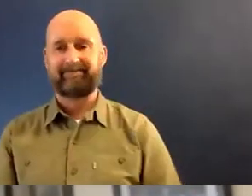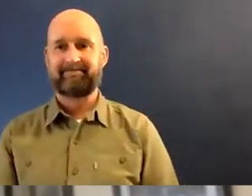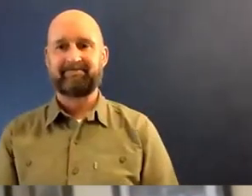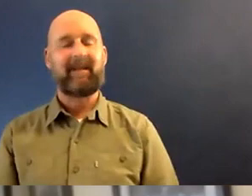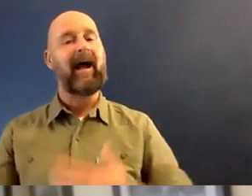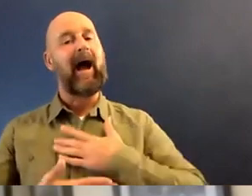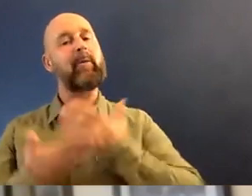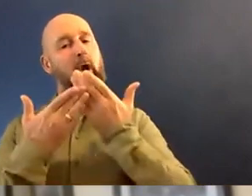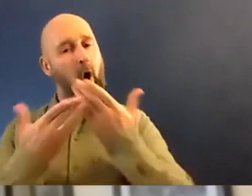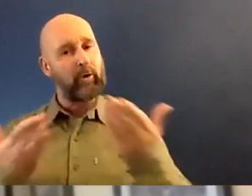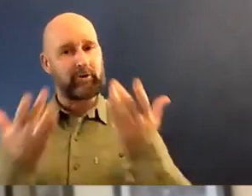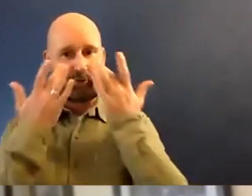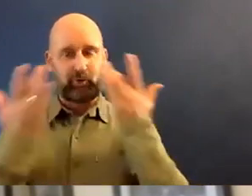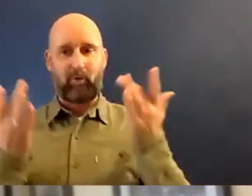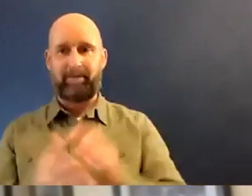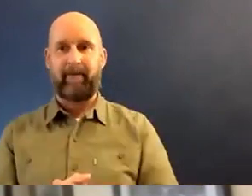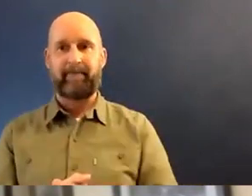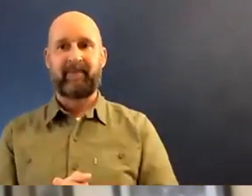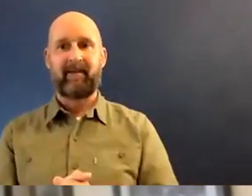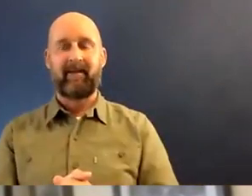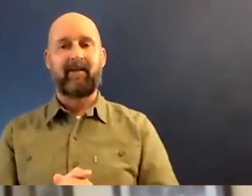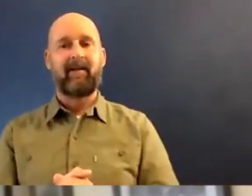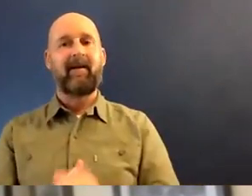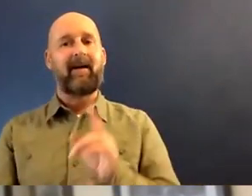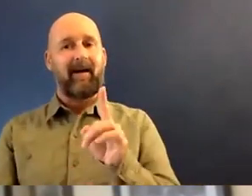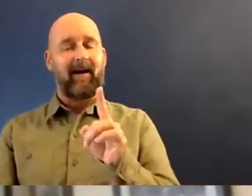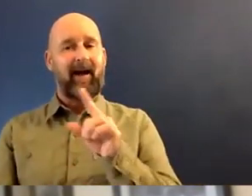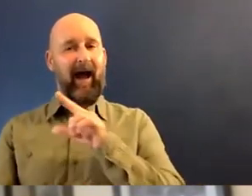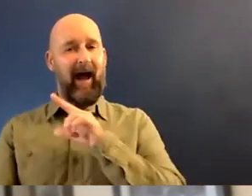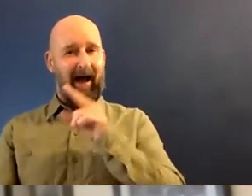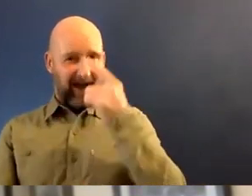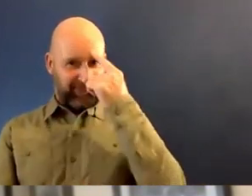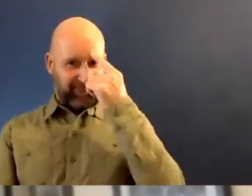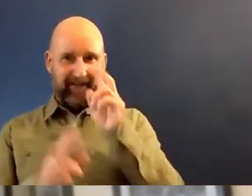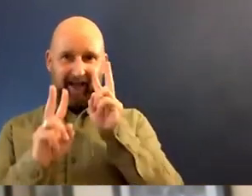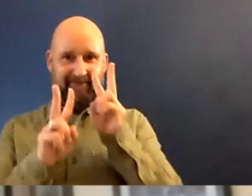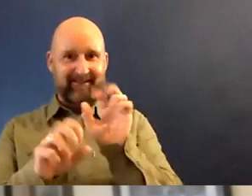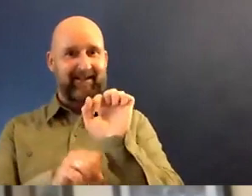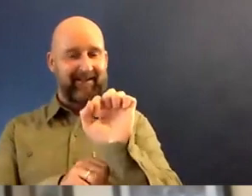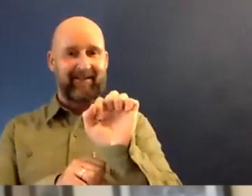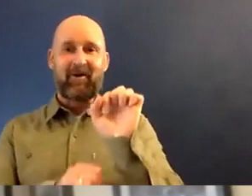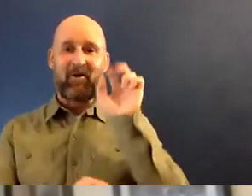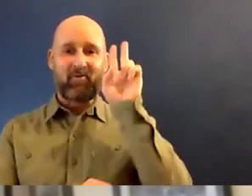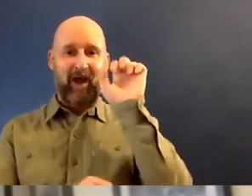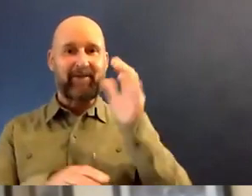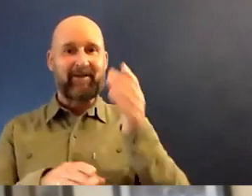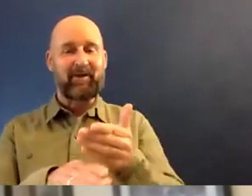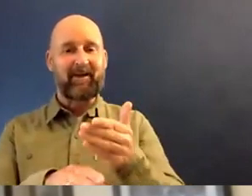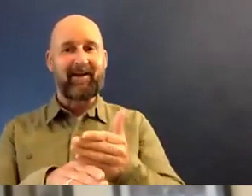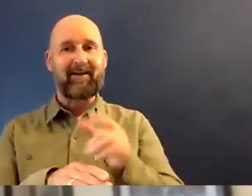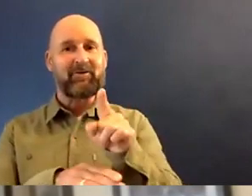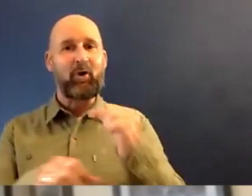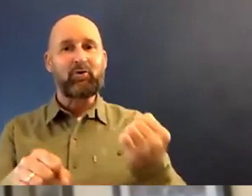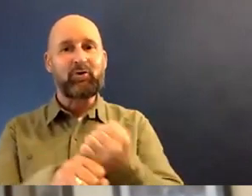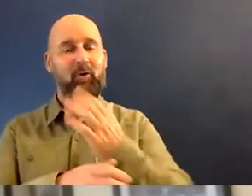I'd be honoured to. I'm not sure if there's much difference because I think from seeing Rabio's work, she's doing what she loves